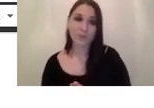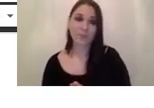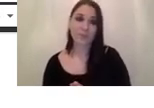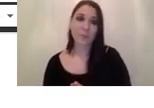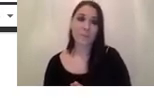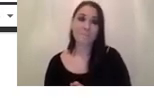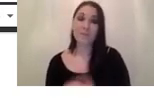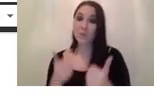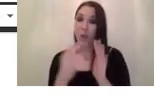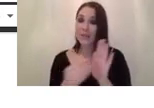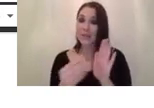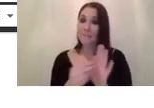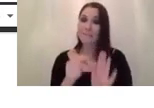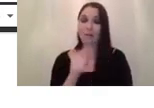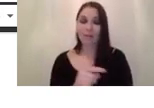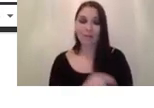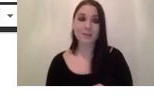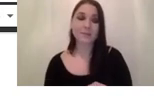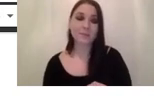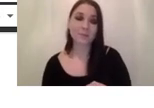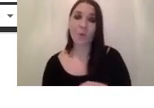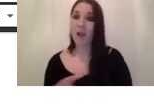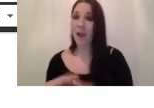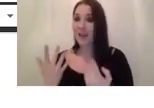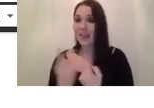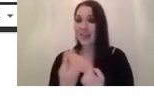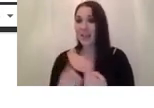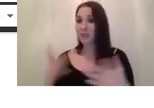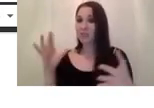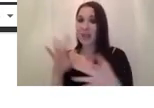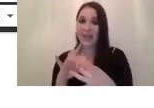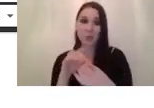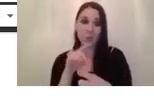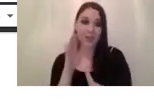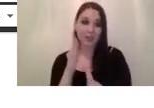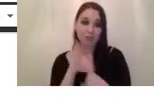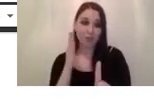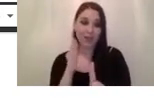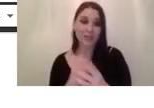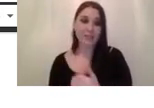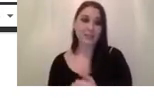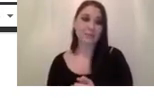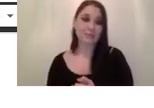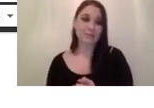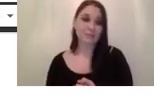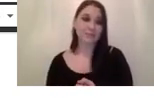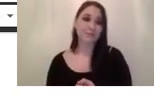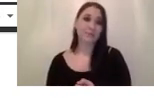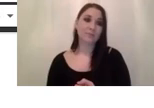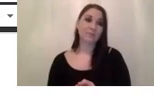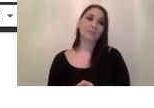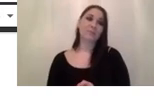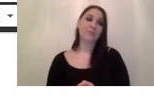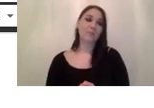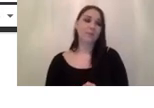example um or anything related with image recognition where if you have the lens